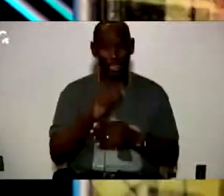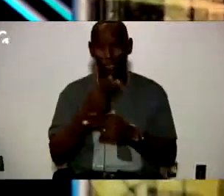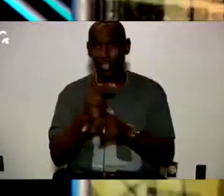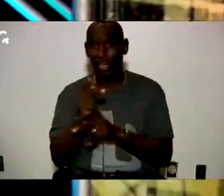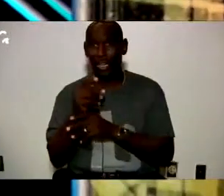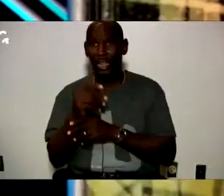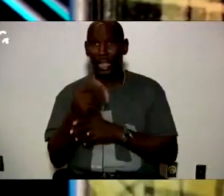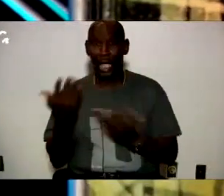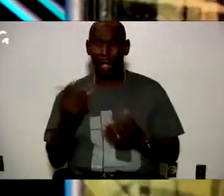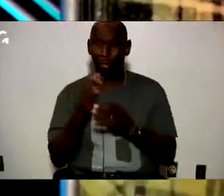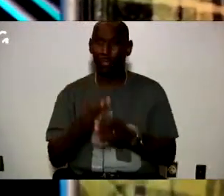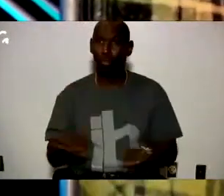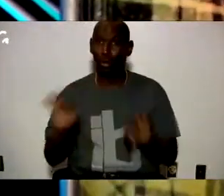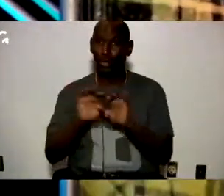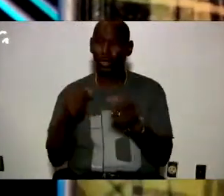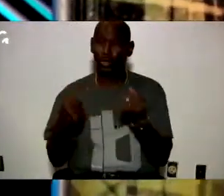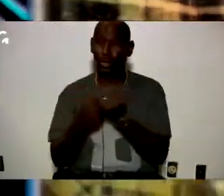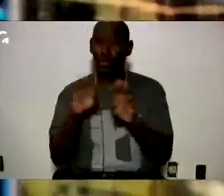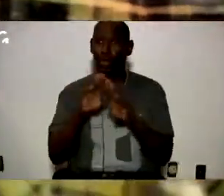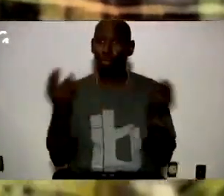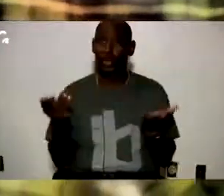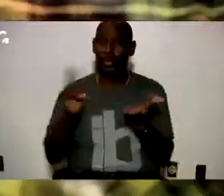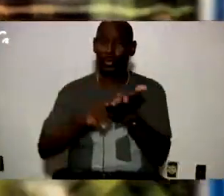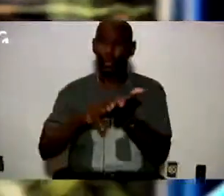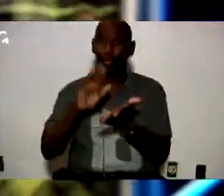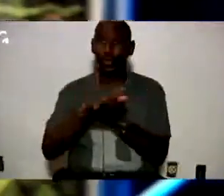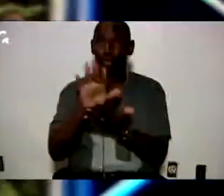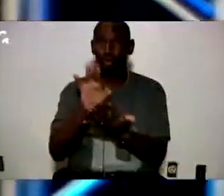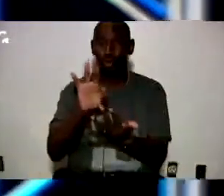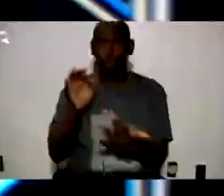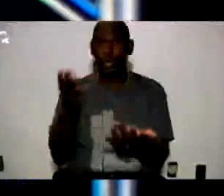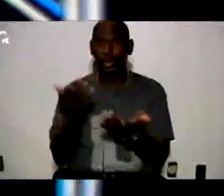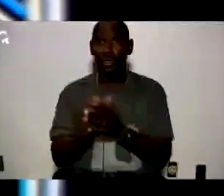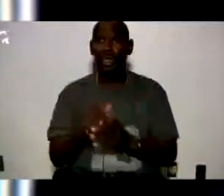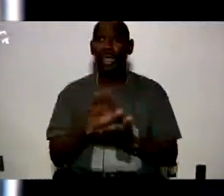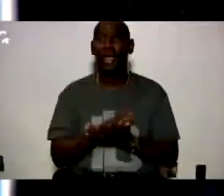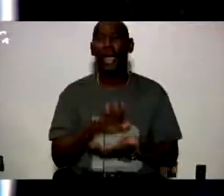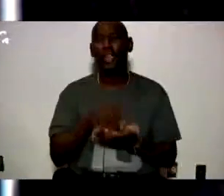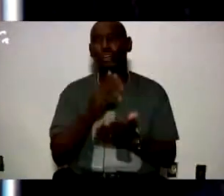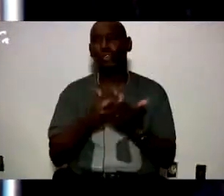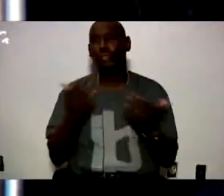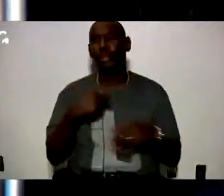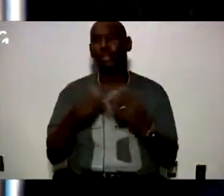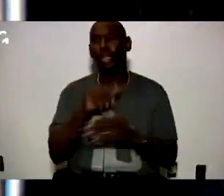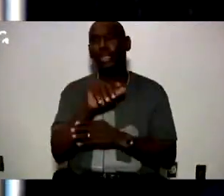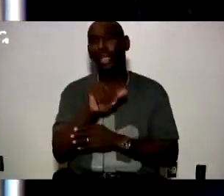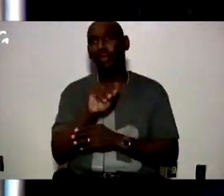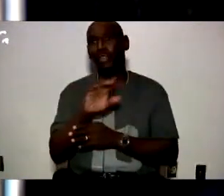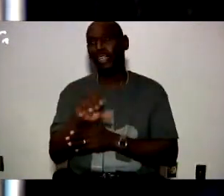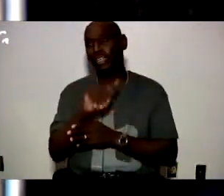I'm a big fan of open enrollment school choice activities that we're going to go for and I've heard something about the alphabet something called